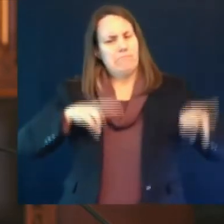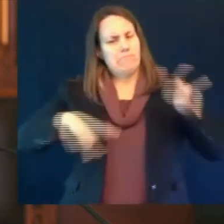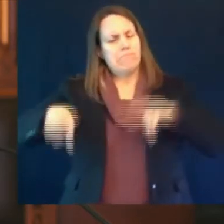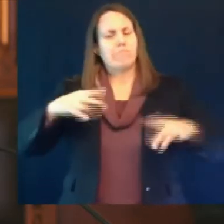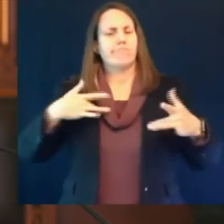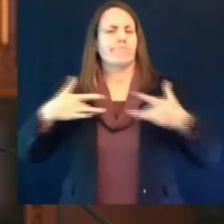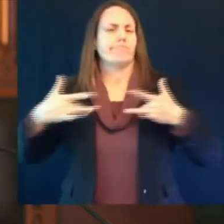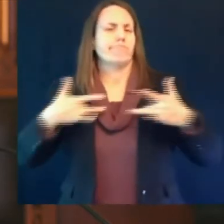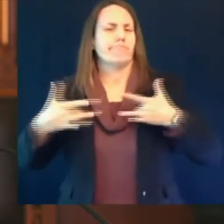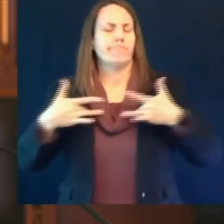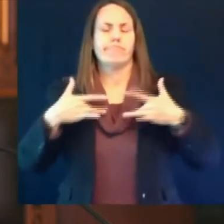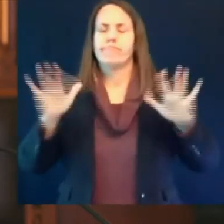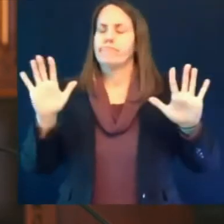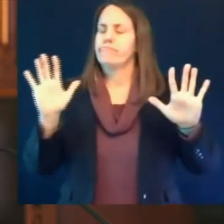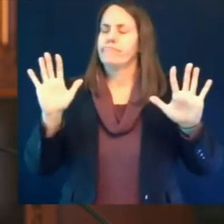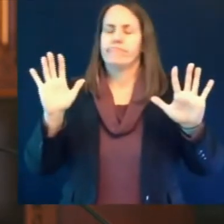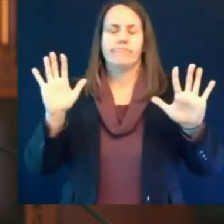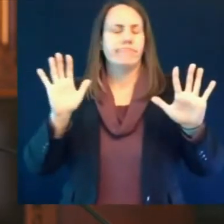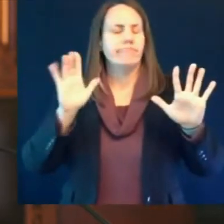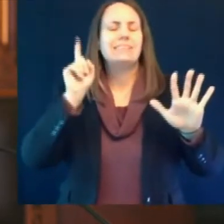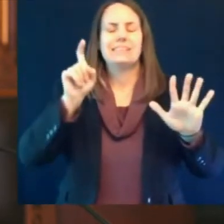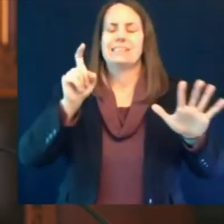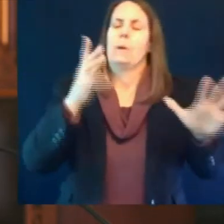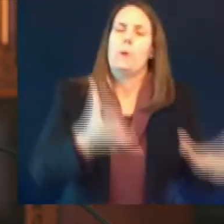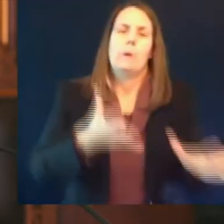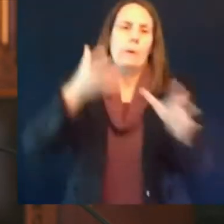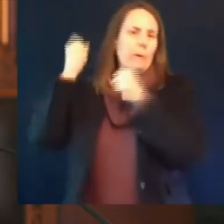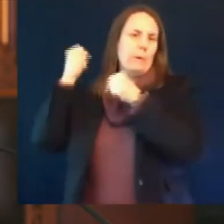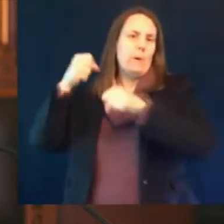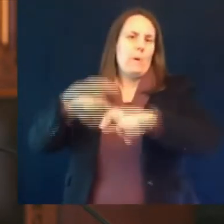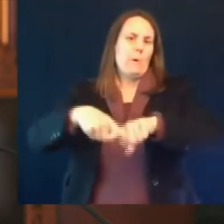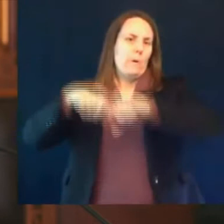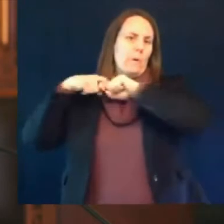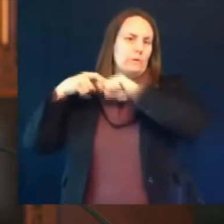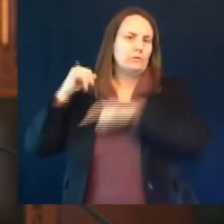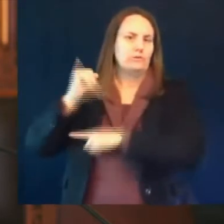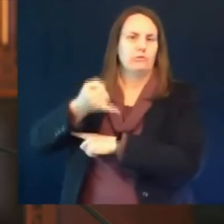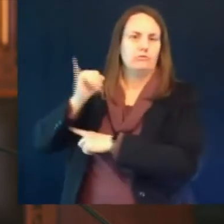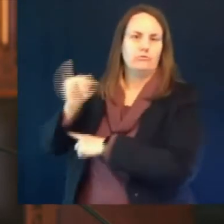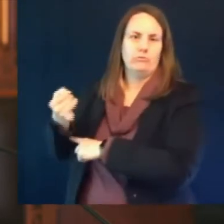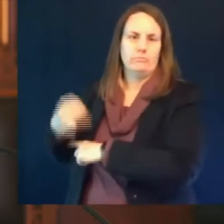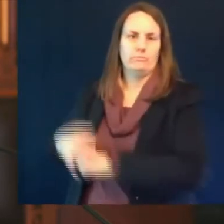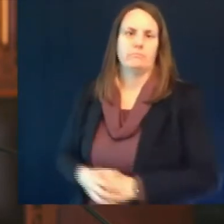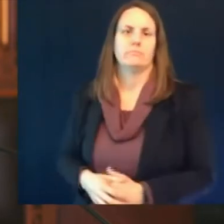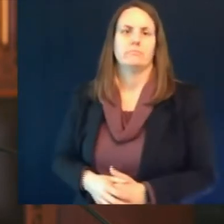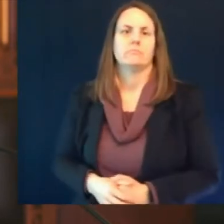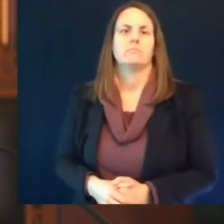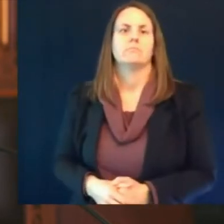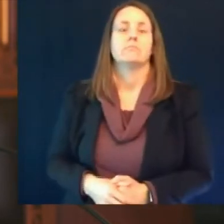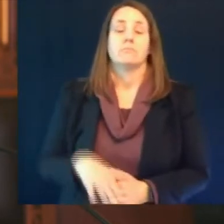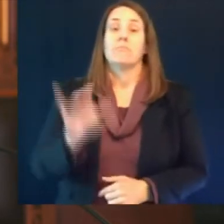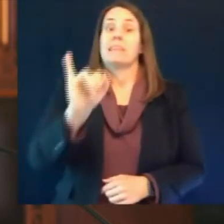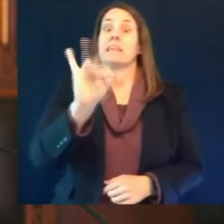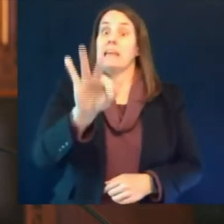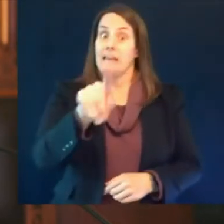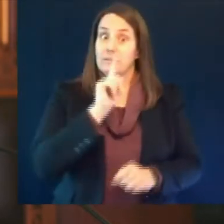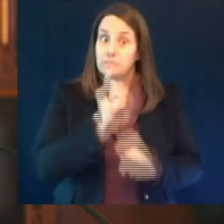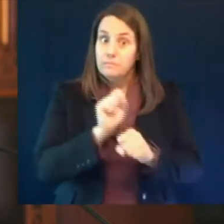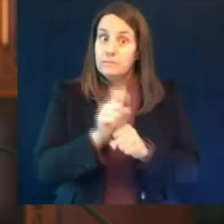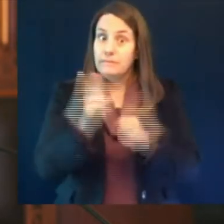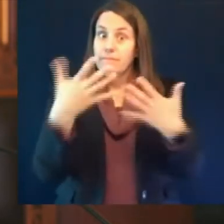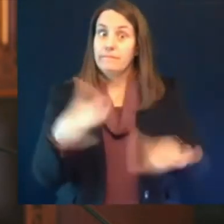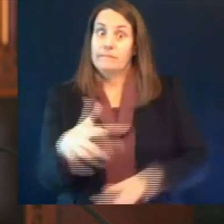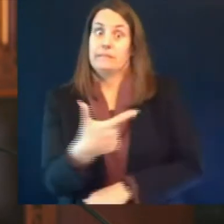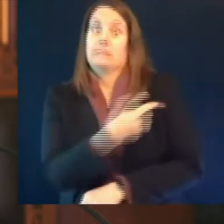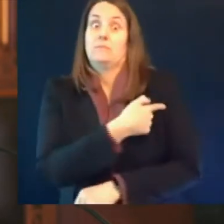know this is very unlikely to affect you it is common to have flu-like symptoms 24 to 48 hours